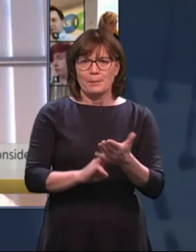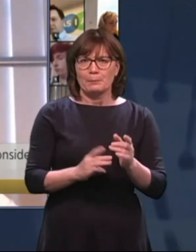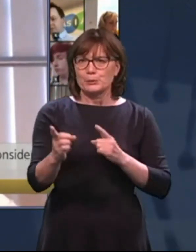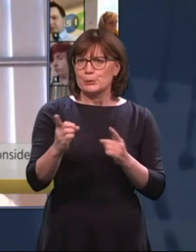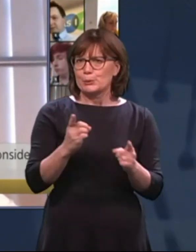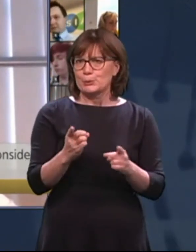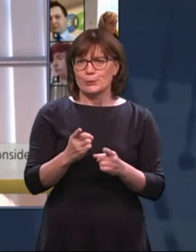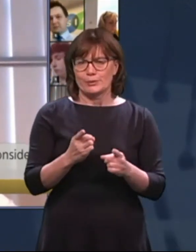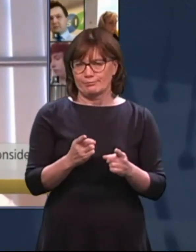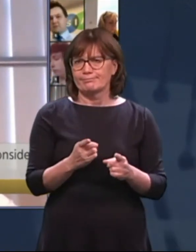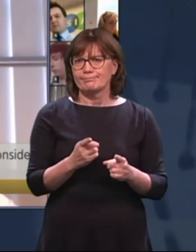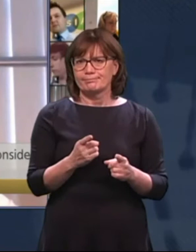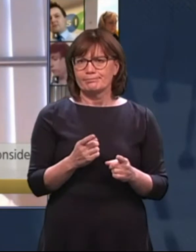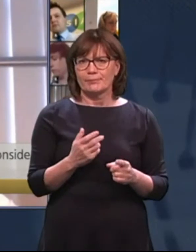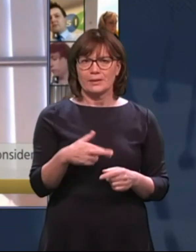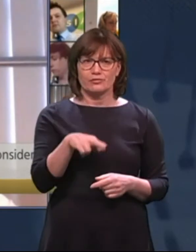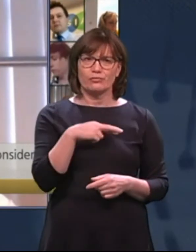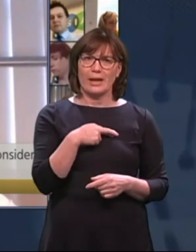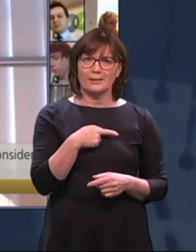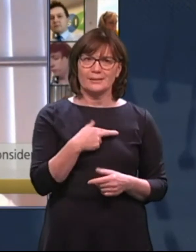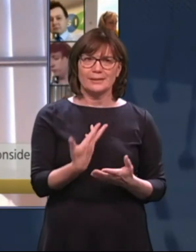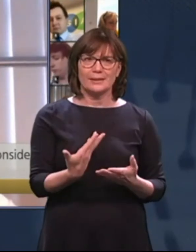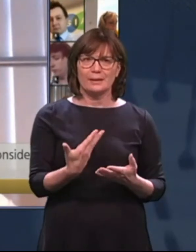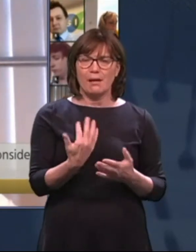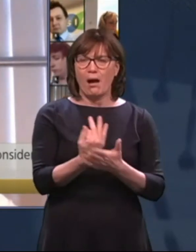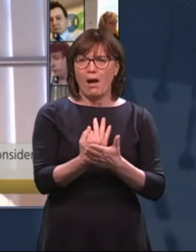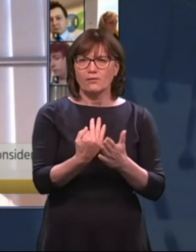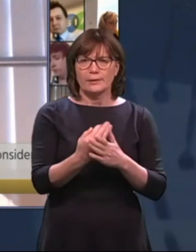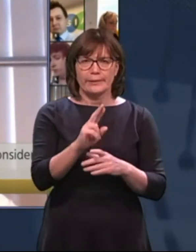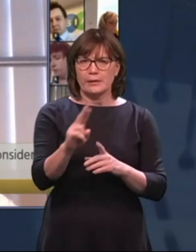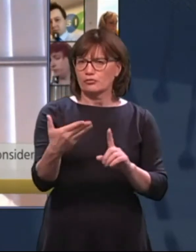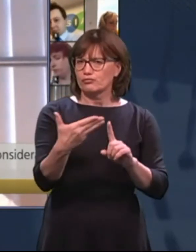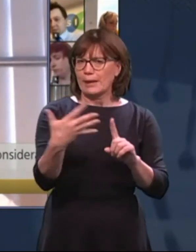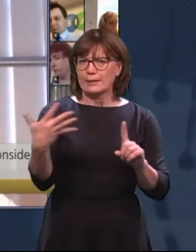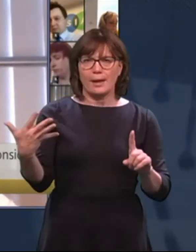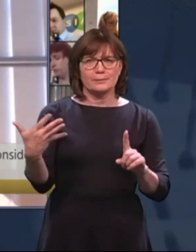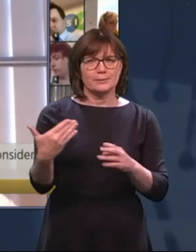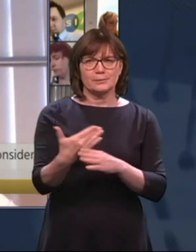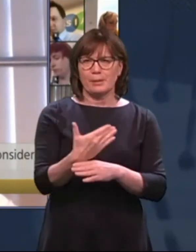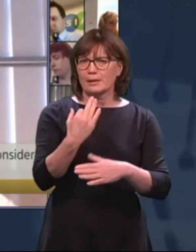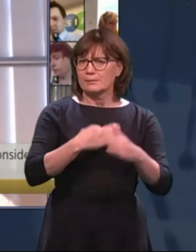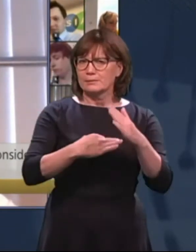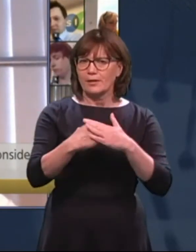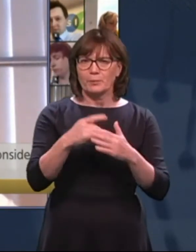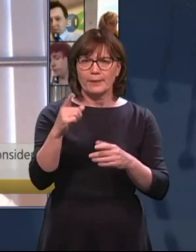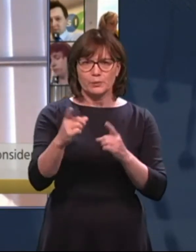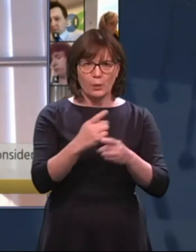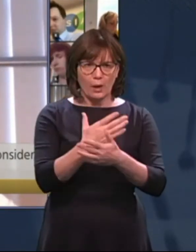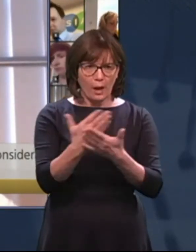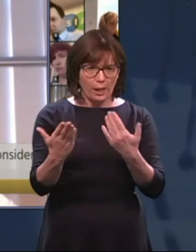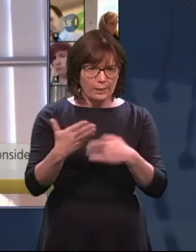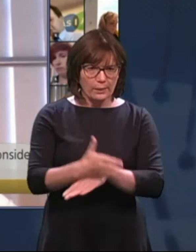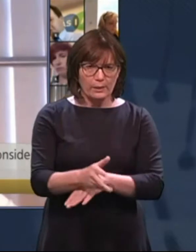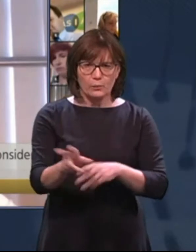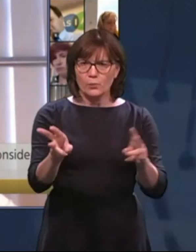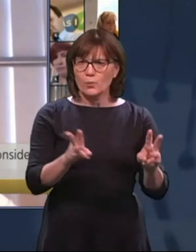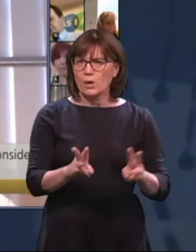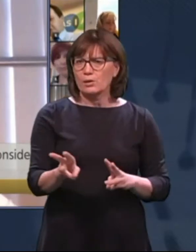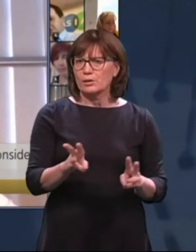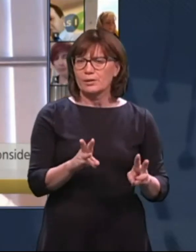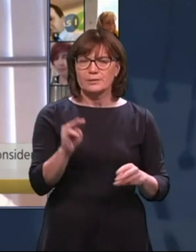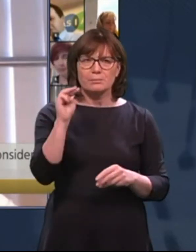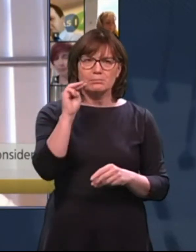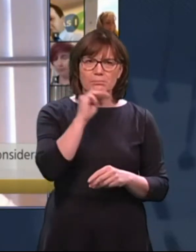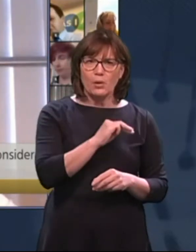Unfortunately, so is the reality that your efforts usually go unappreciated by the state. Carers are consistently overlooked despite the incredibly important